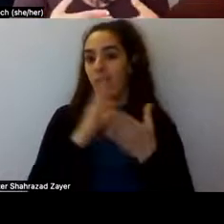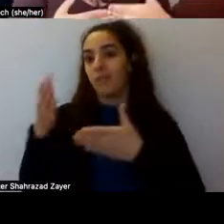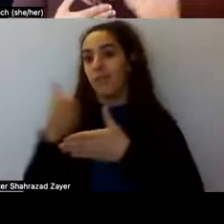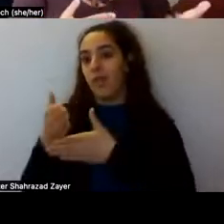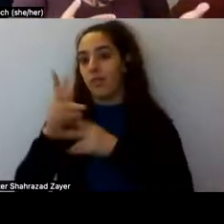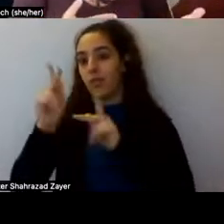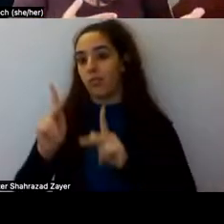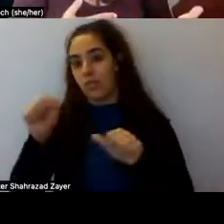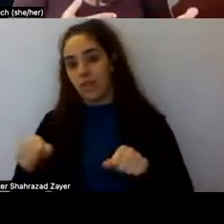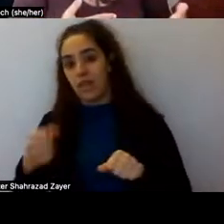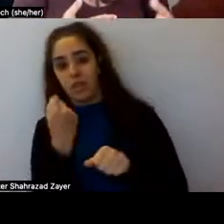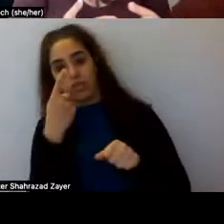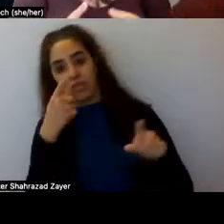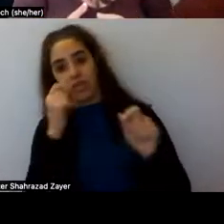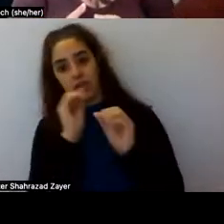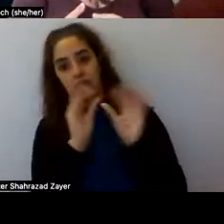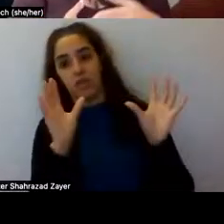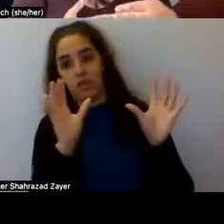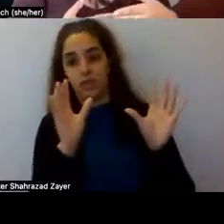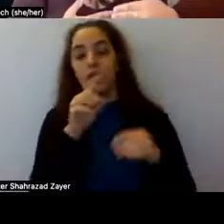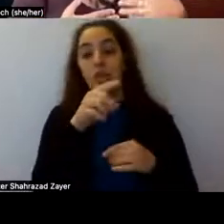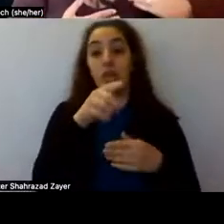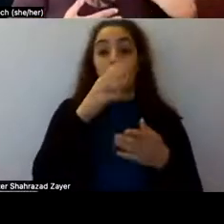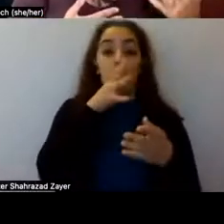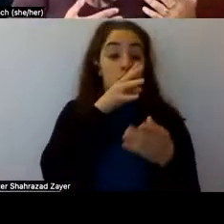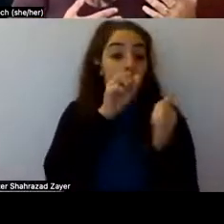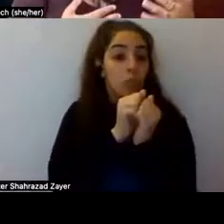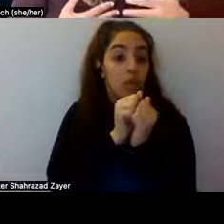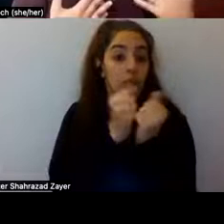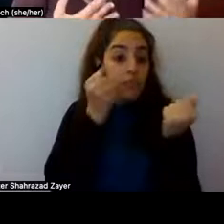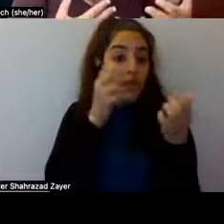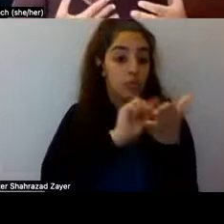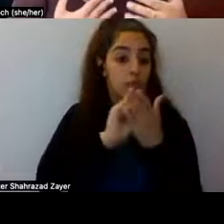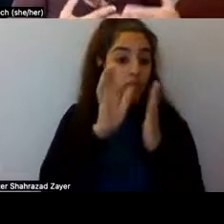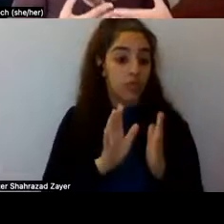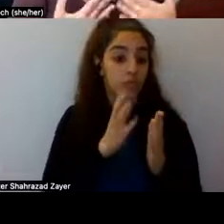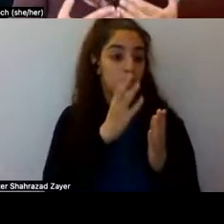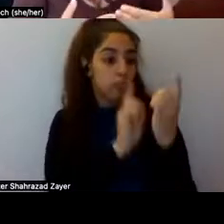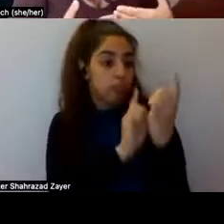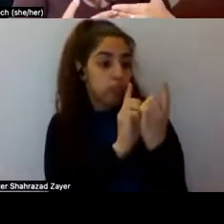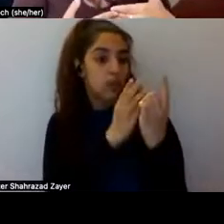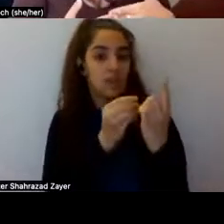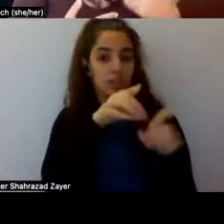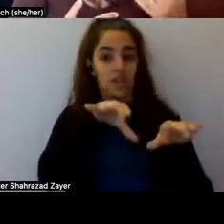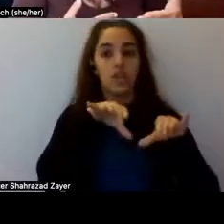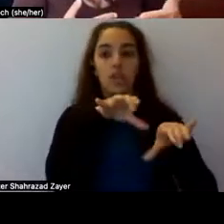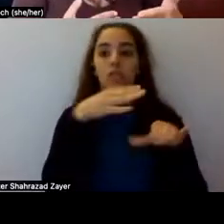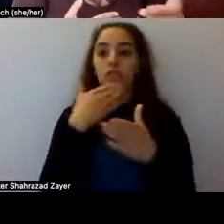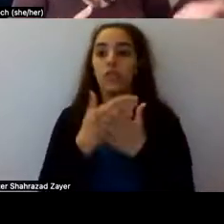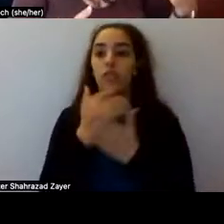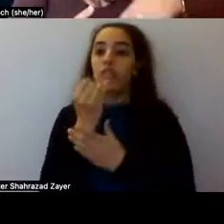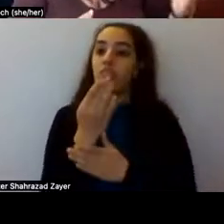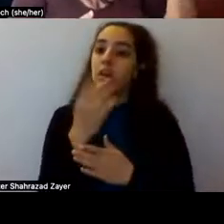he's spoken with a lot of these researchers and he has, um, really done. And a good job at, at, at